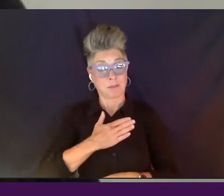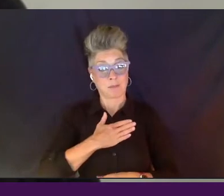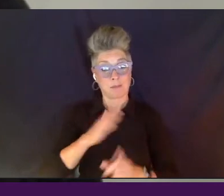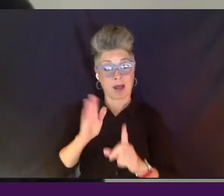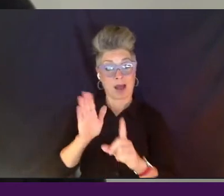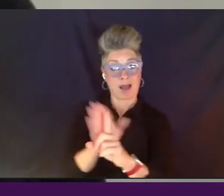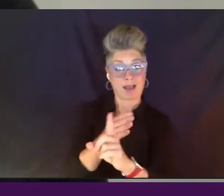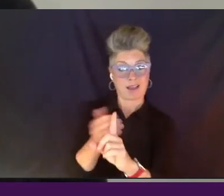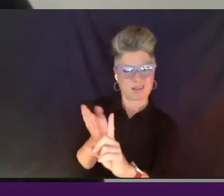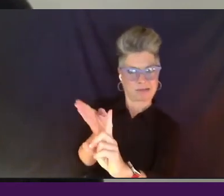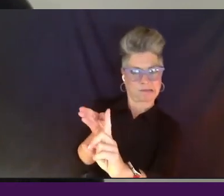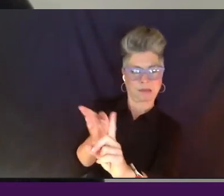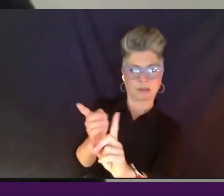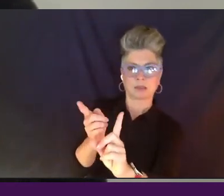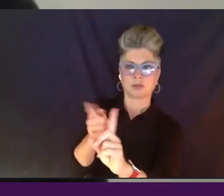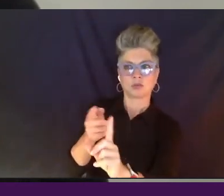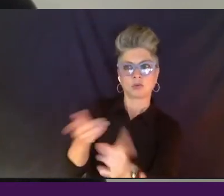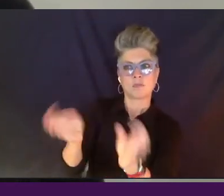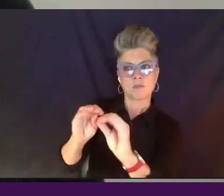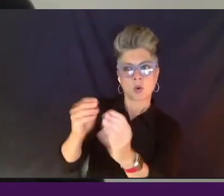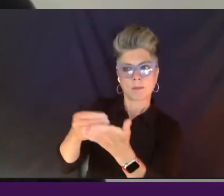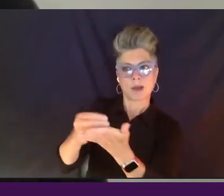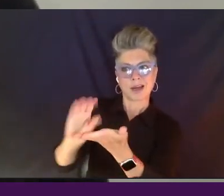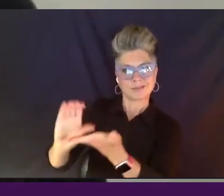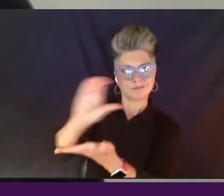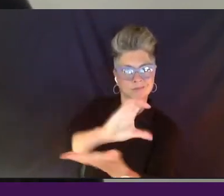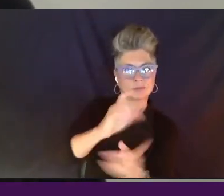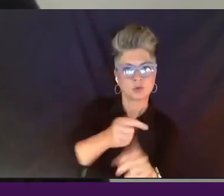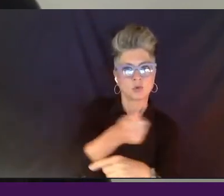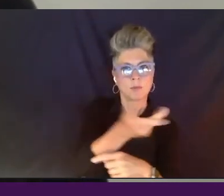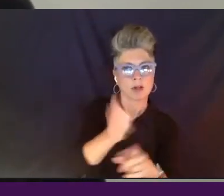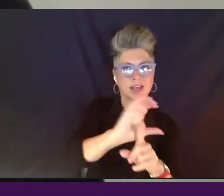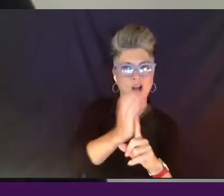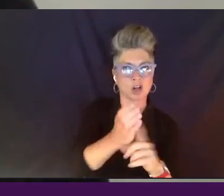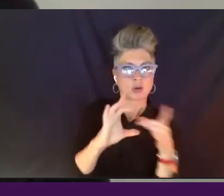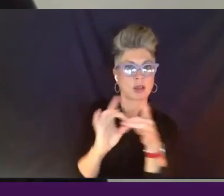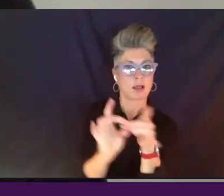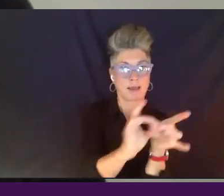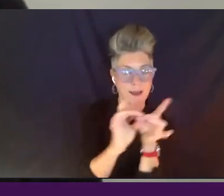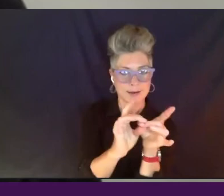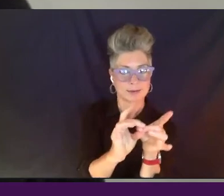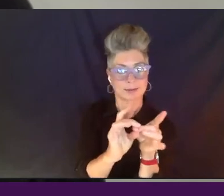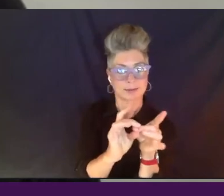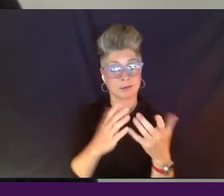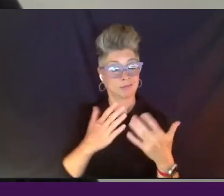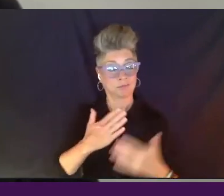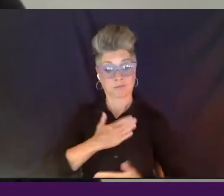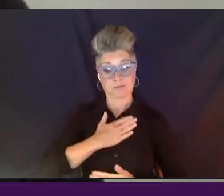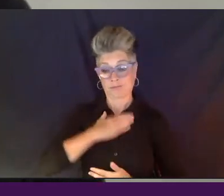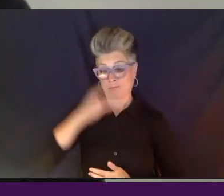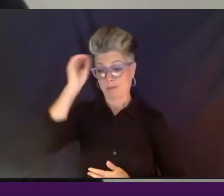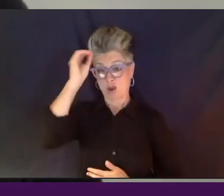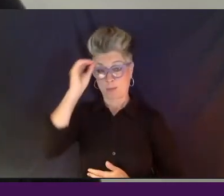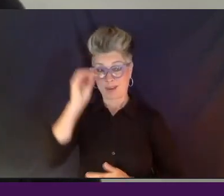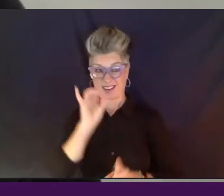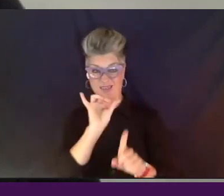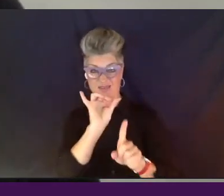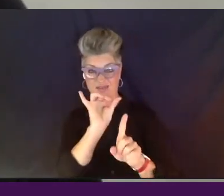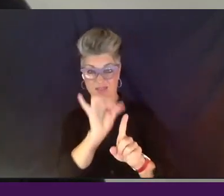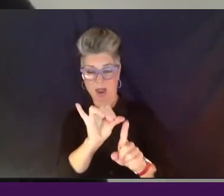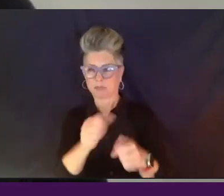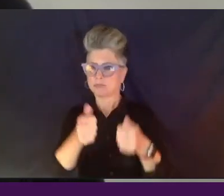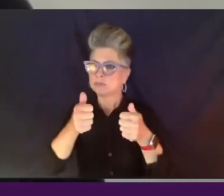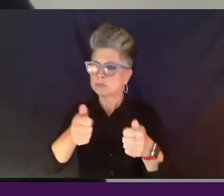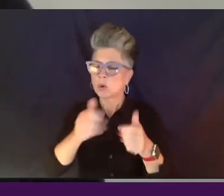give more money to the multicultural alliance, because that, to my mind, that's a great way to to seed new